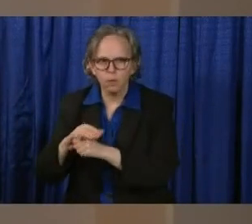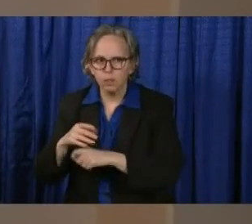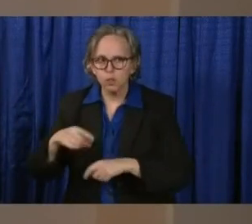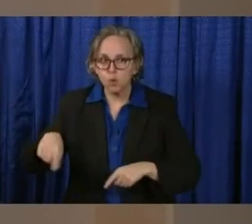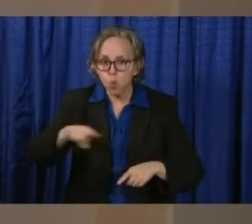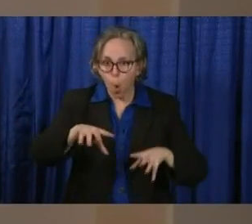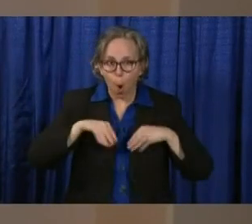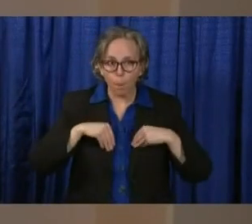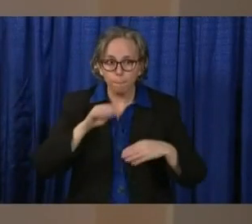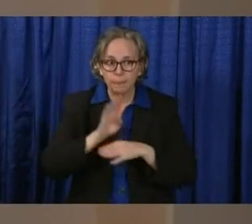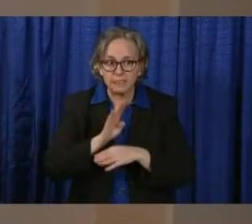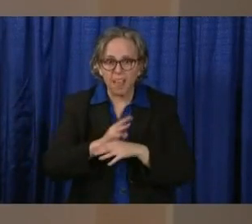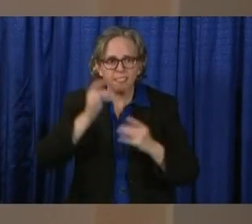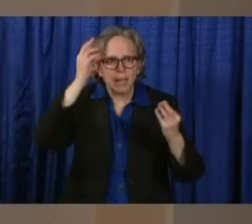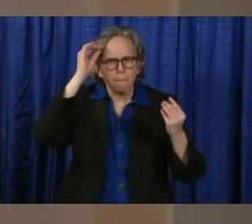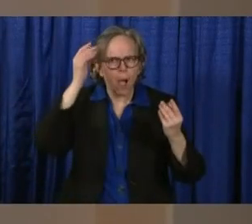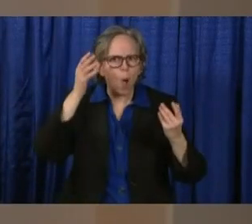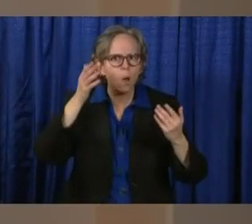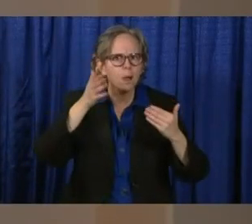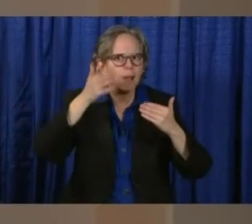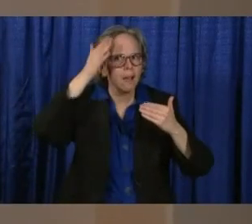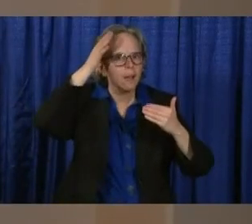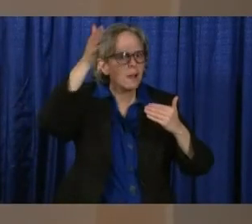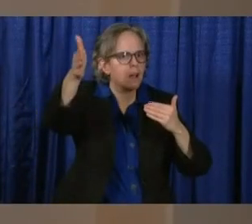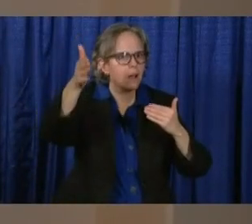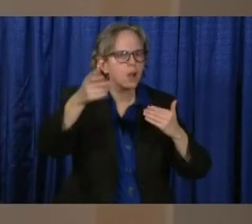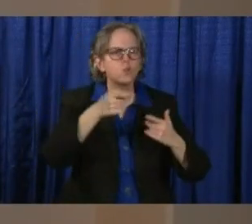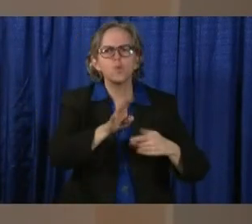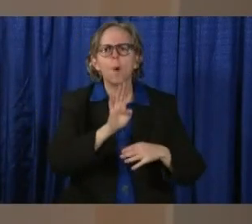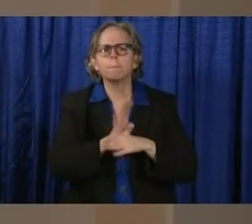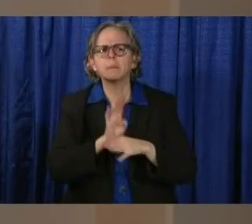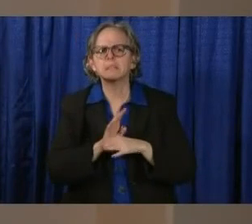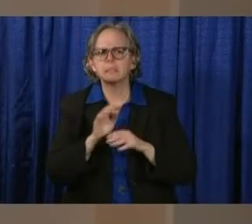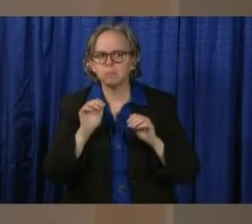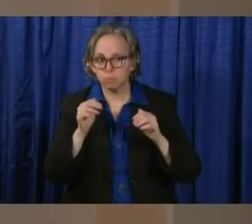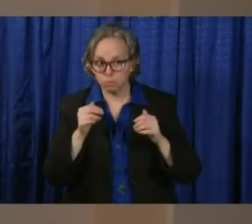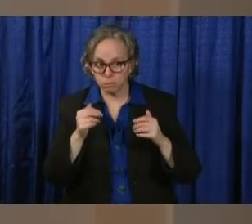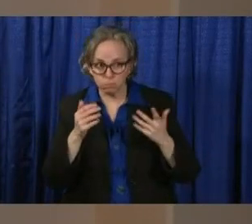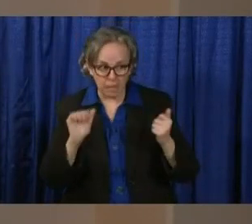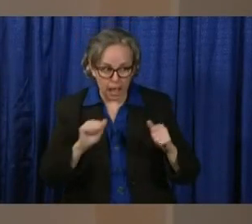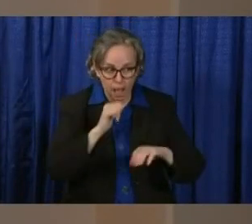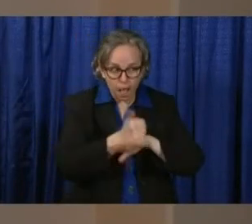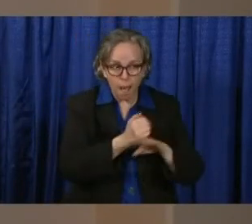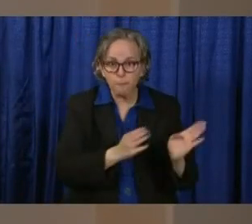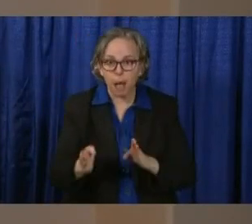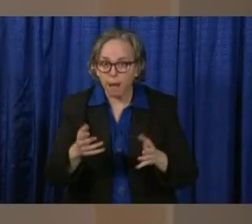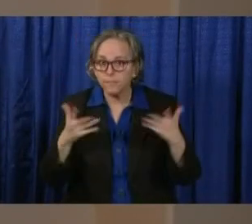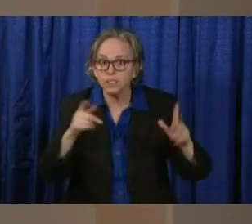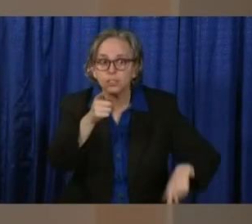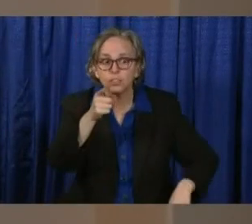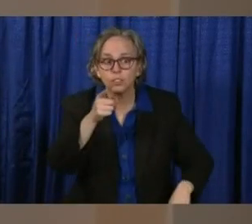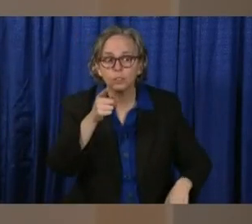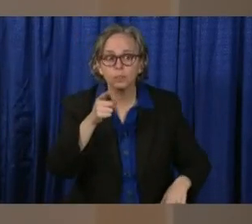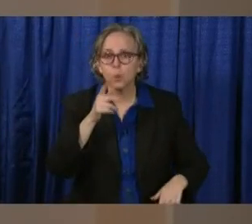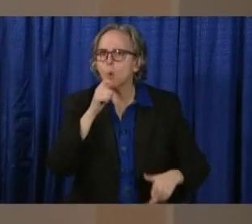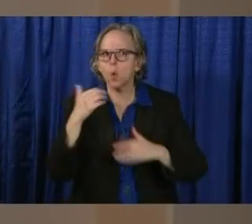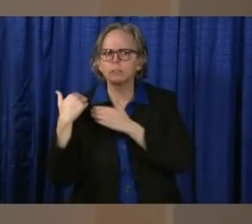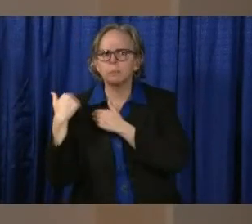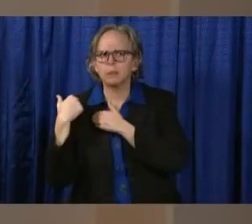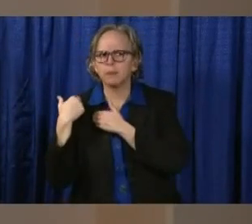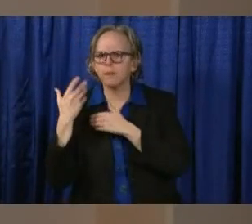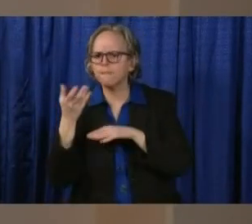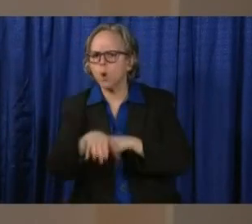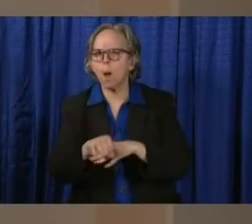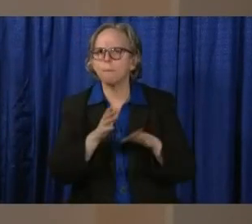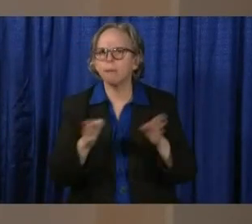structuring the inside of your business? Do you have a plan in place? Who's going to be in charge of enforcing that plan? Do you have the